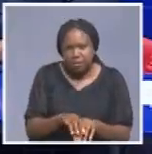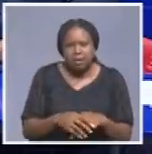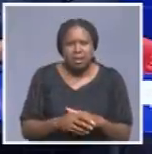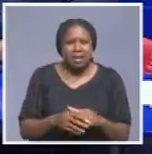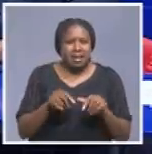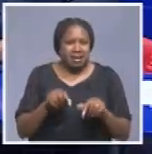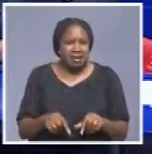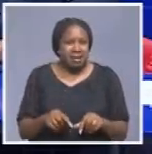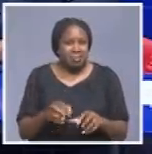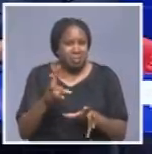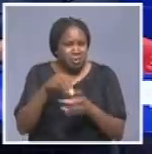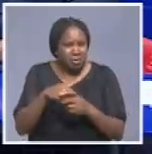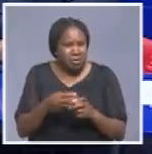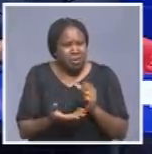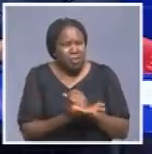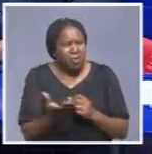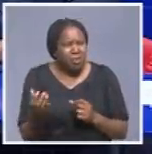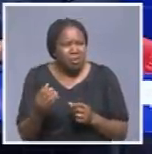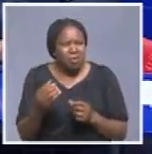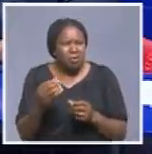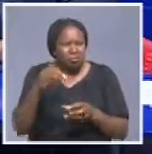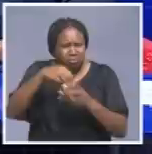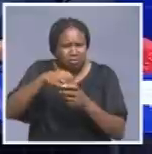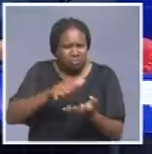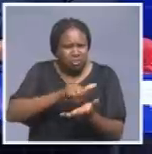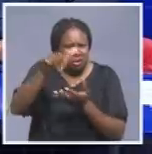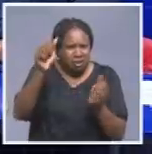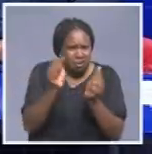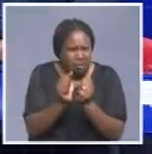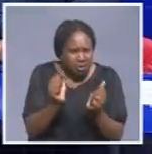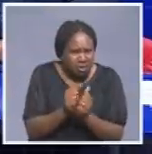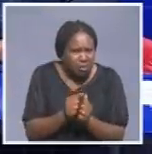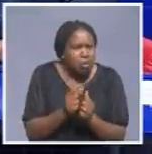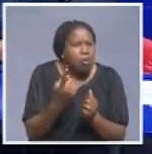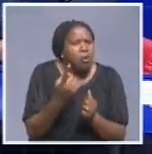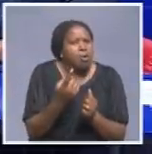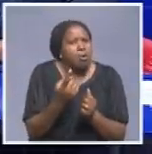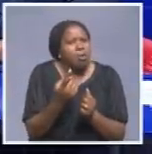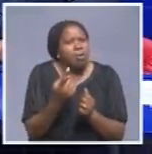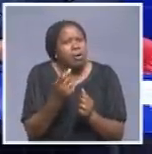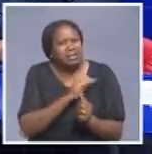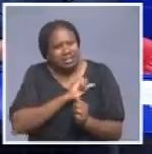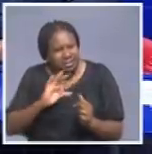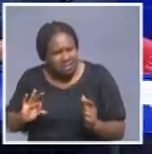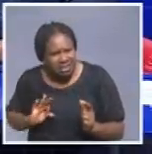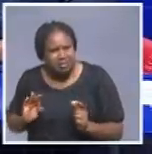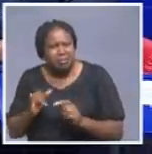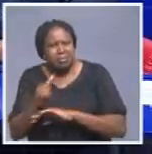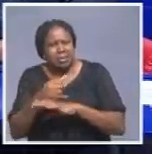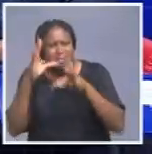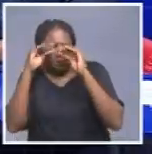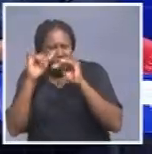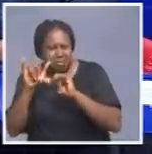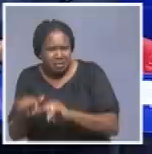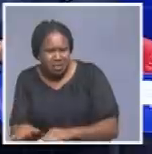Now, would this include all who shared a flight with them as well, those that were on the plane, of course, employees at the accommodation facility